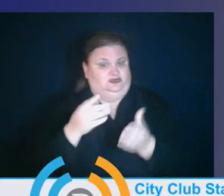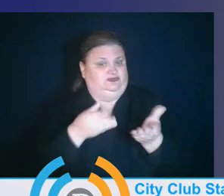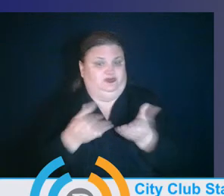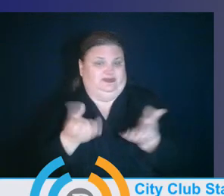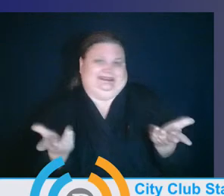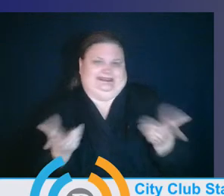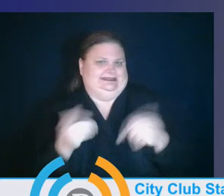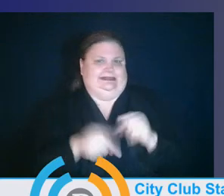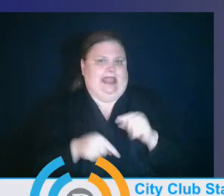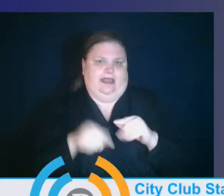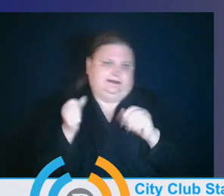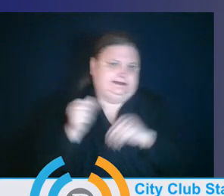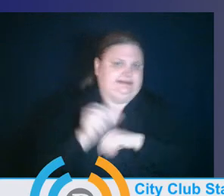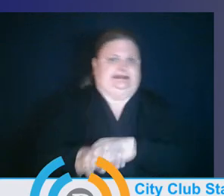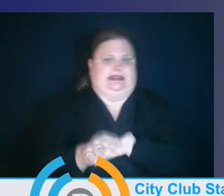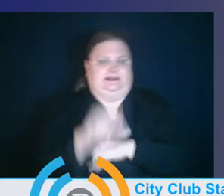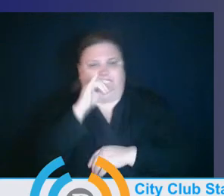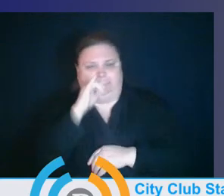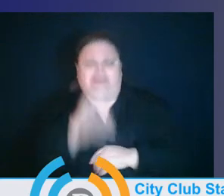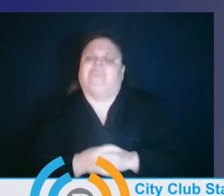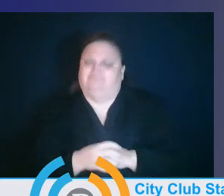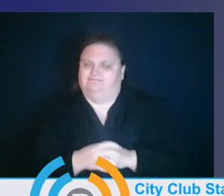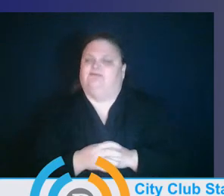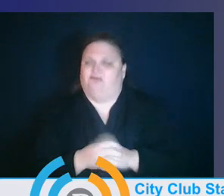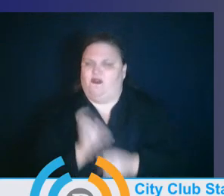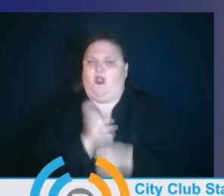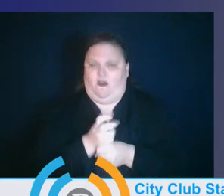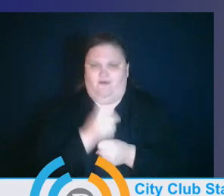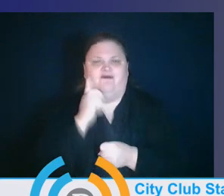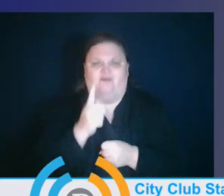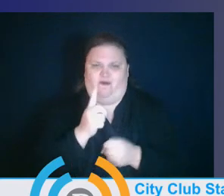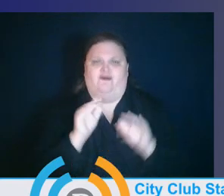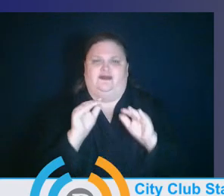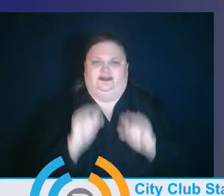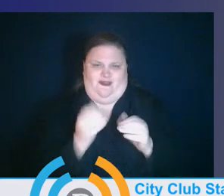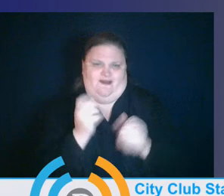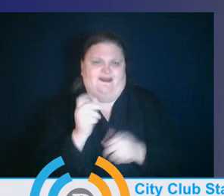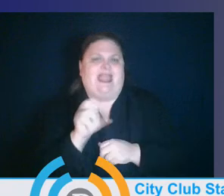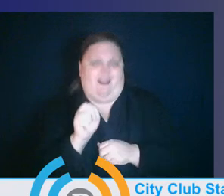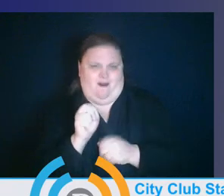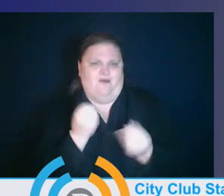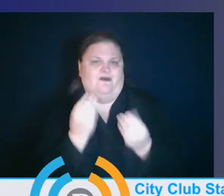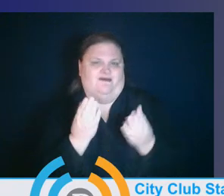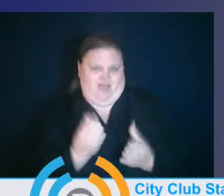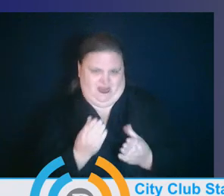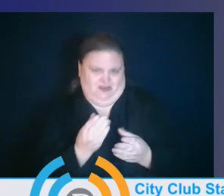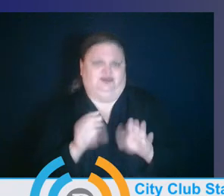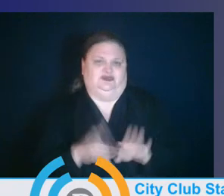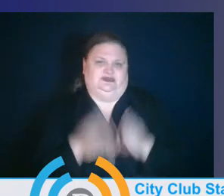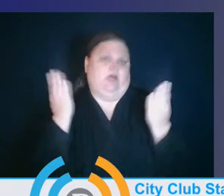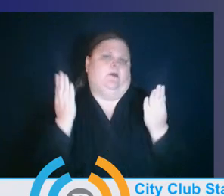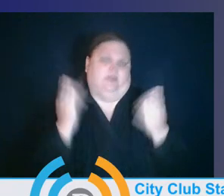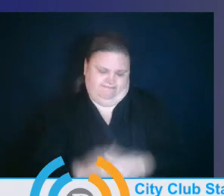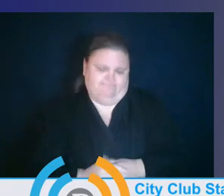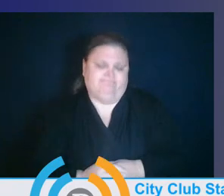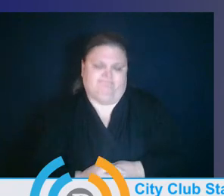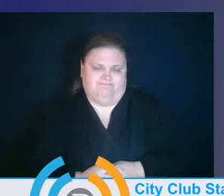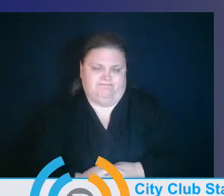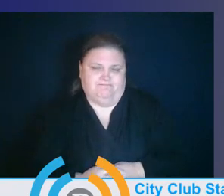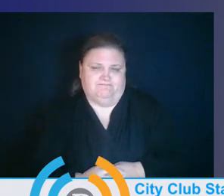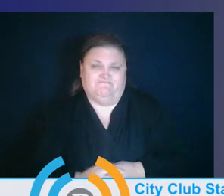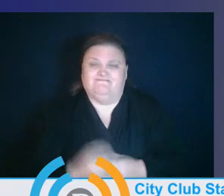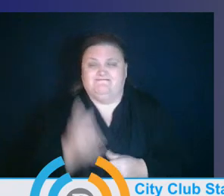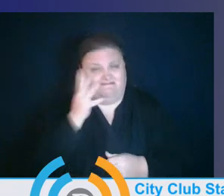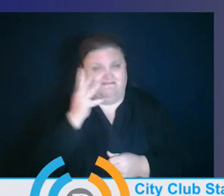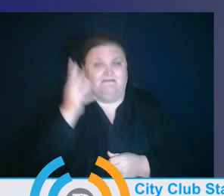stay open to implement these important health and safety requirements. I think this fact alone, that parents are the biggest payer into